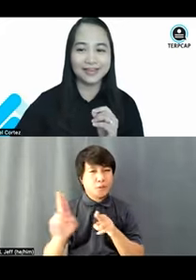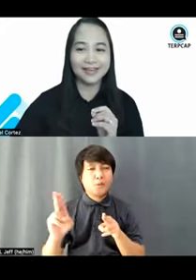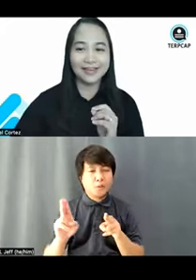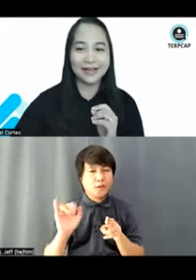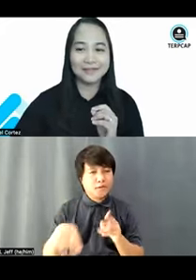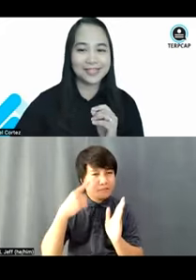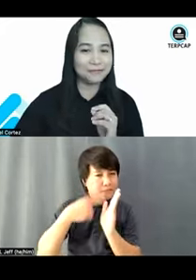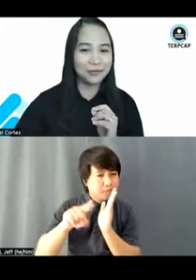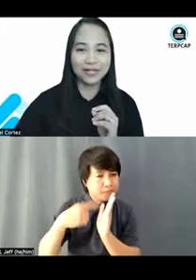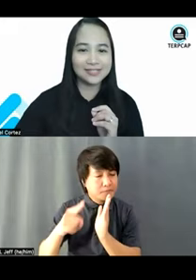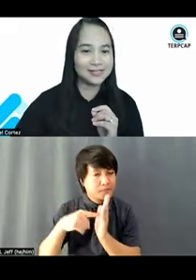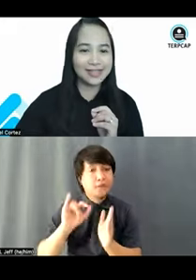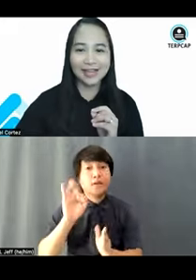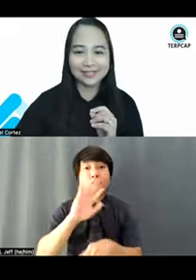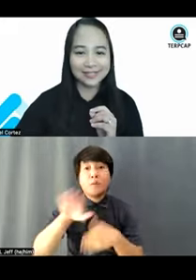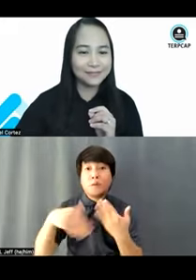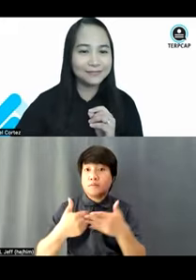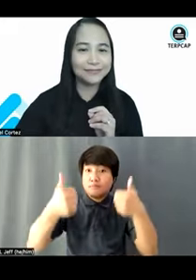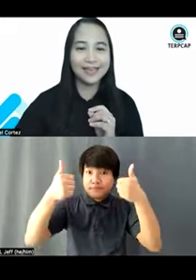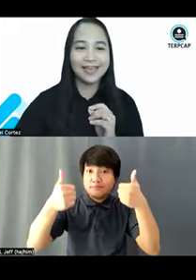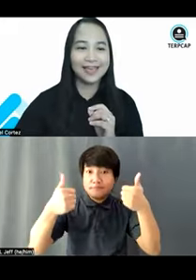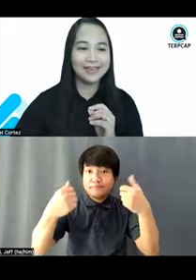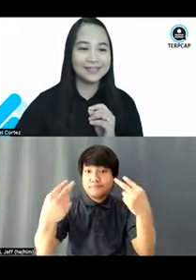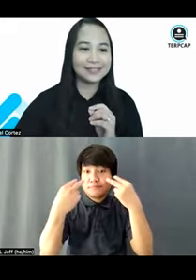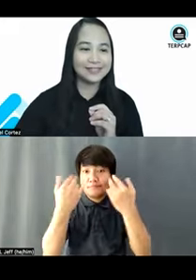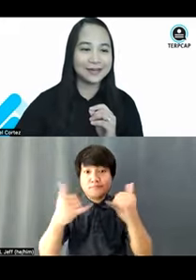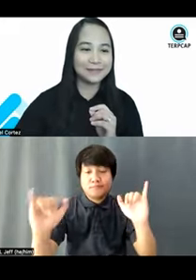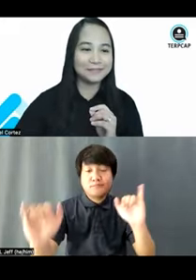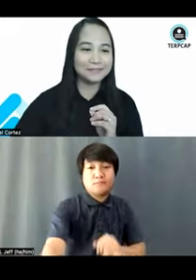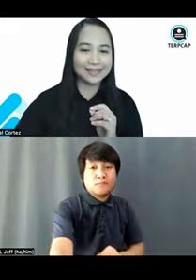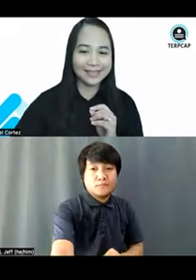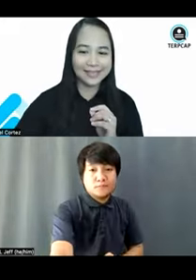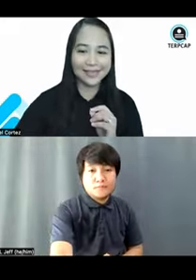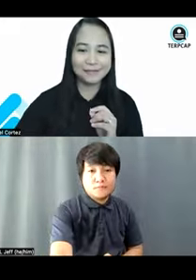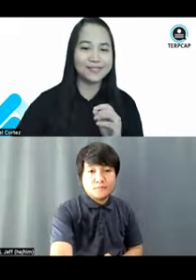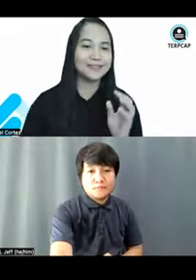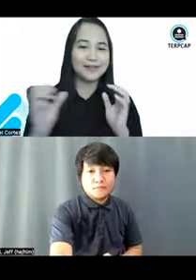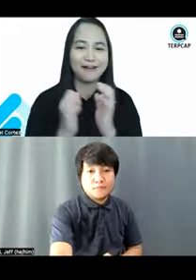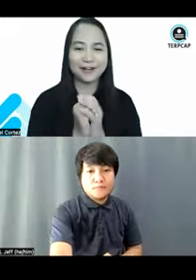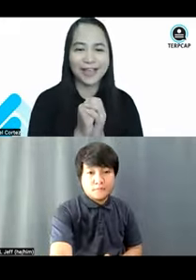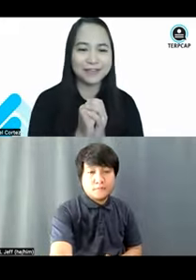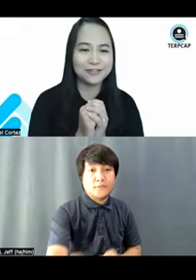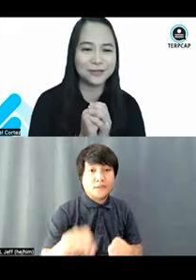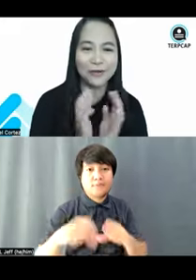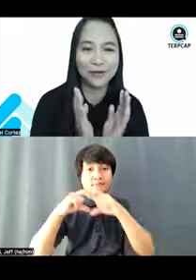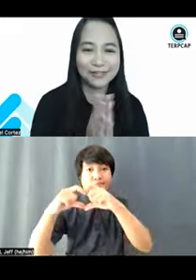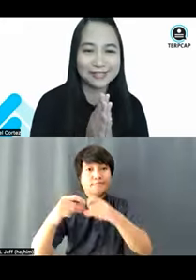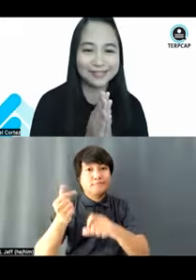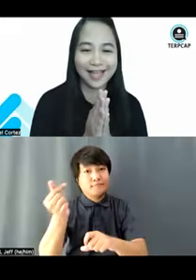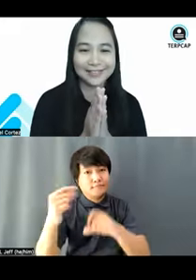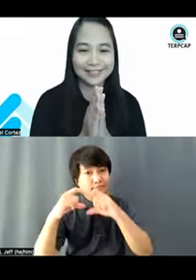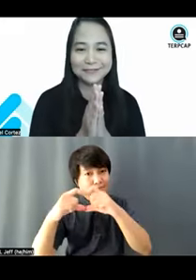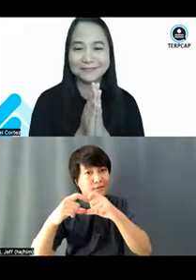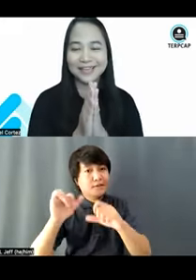check. Is everyone still active and kicking? Can you please give me a heart reaction if you're all